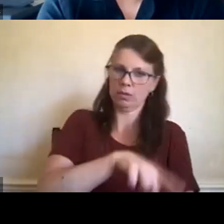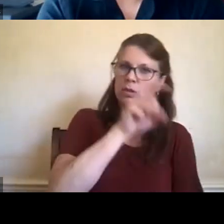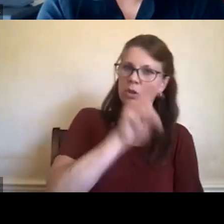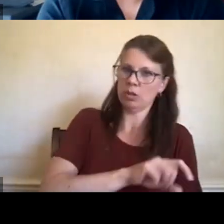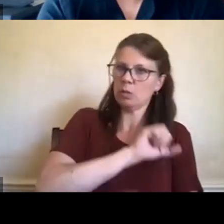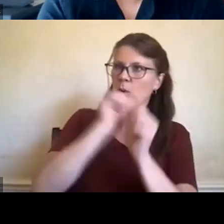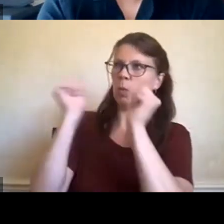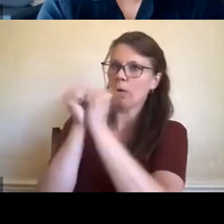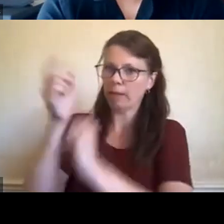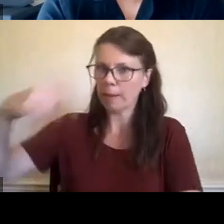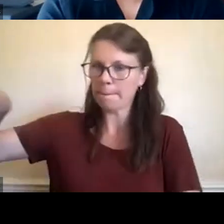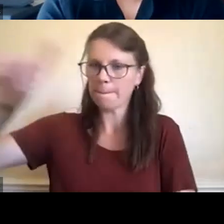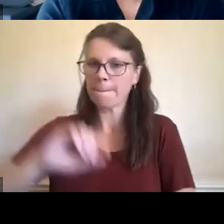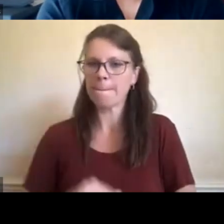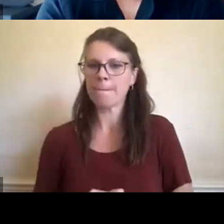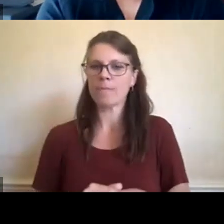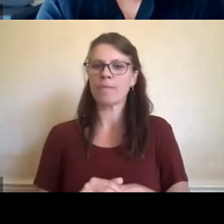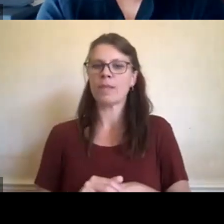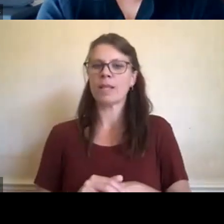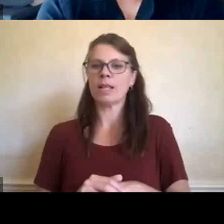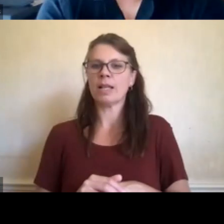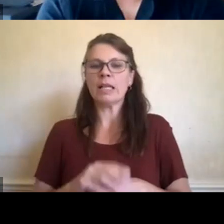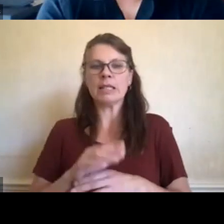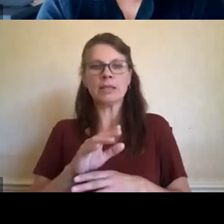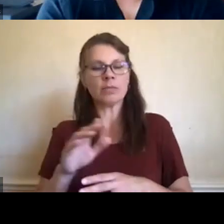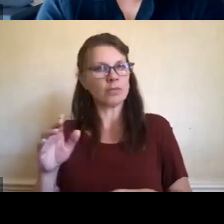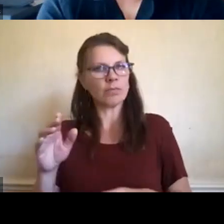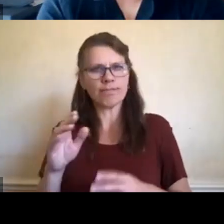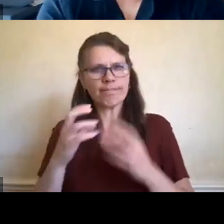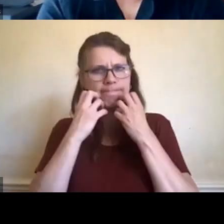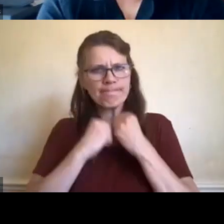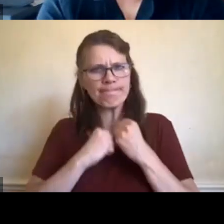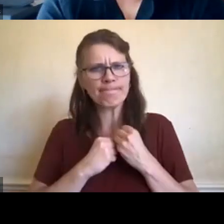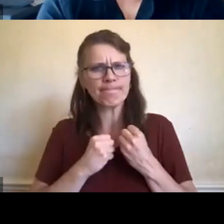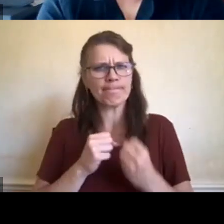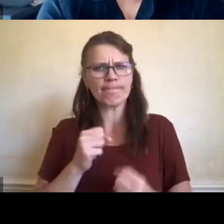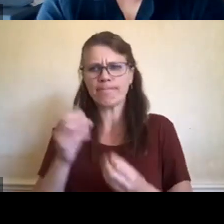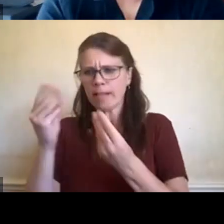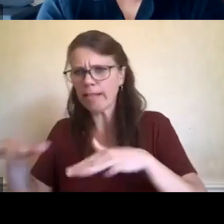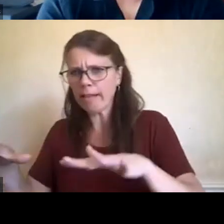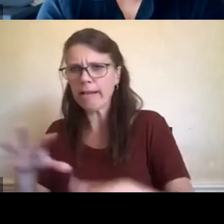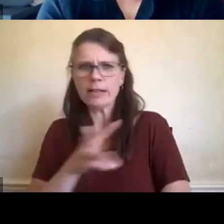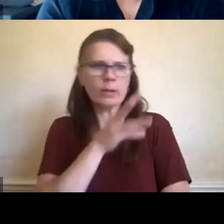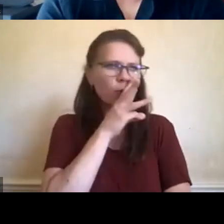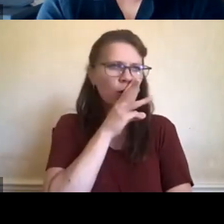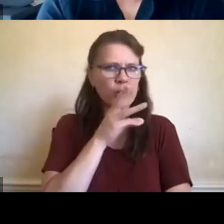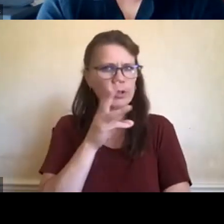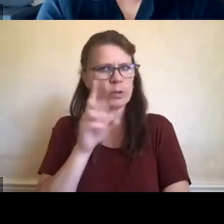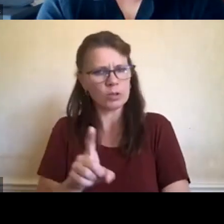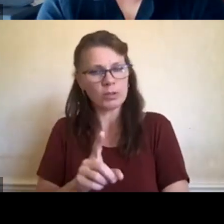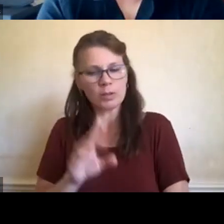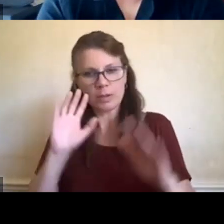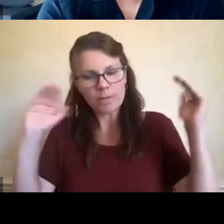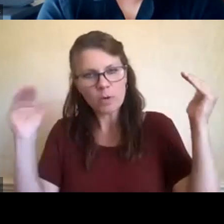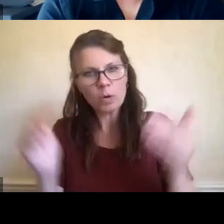back to the land and to the water because our children aren't going to fight for it if they're not in relationship